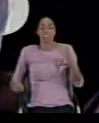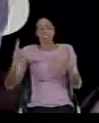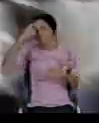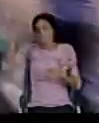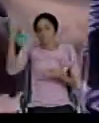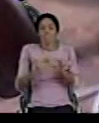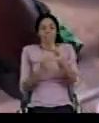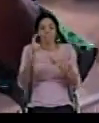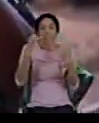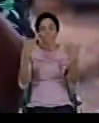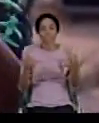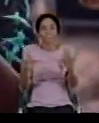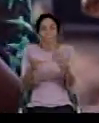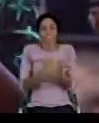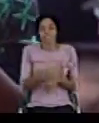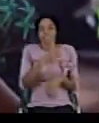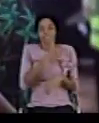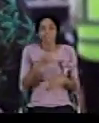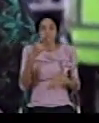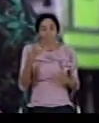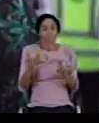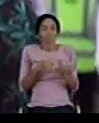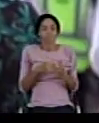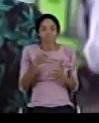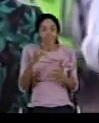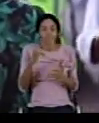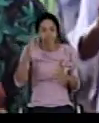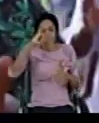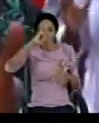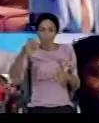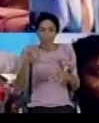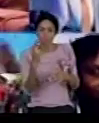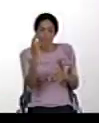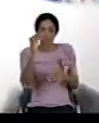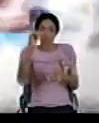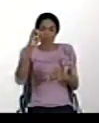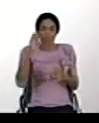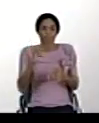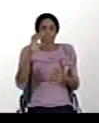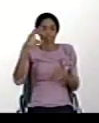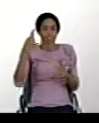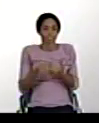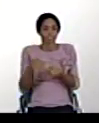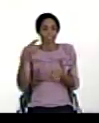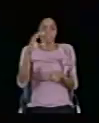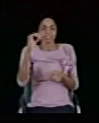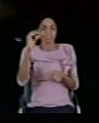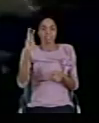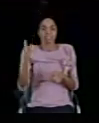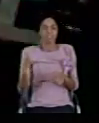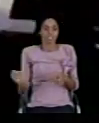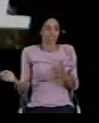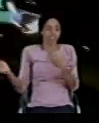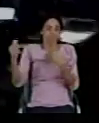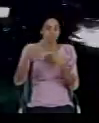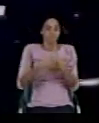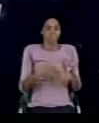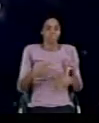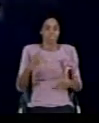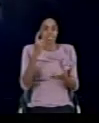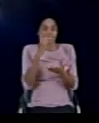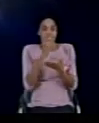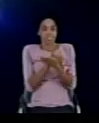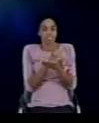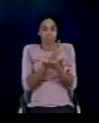today. And that's your story for the month of June, as the GCK returns with a theme, Supernatural